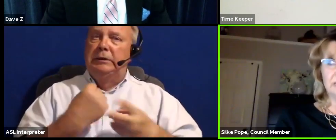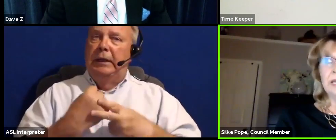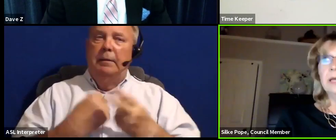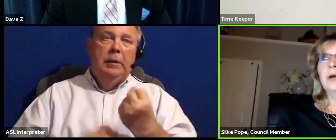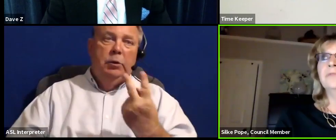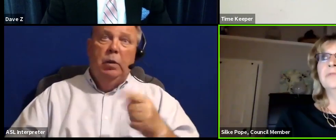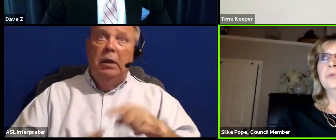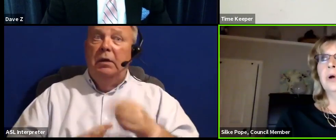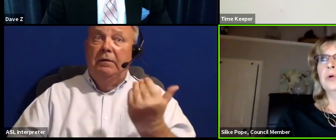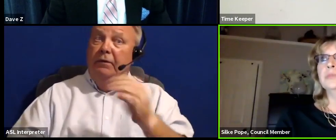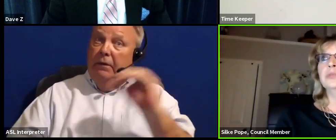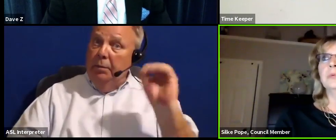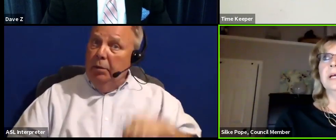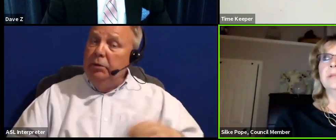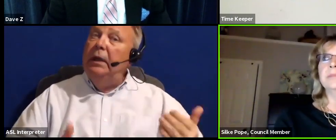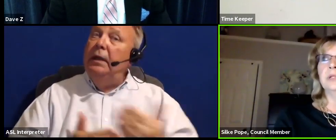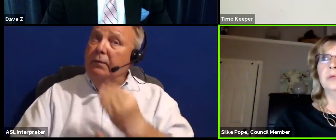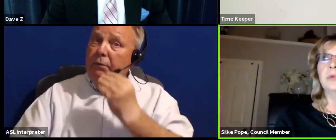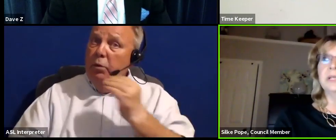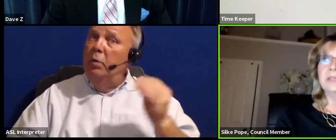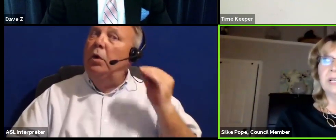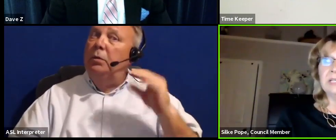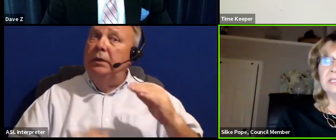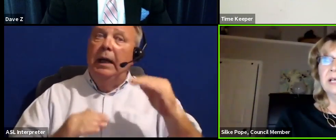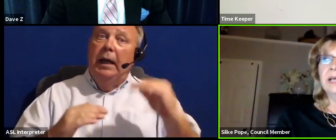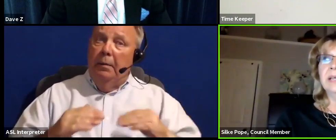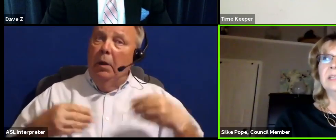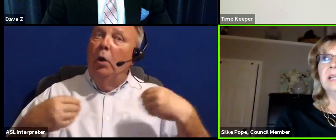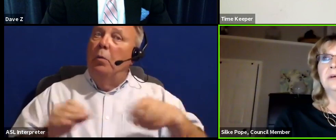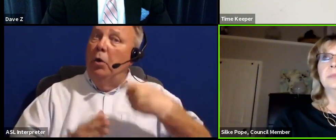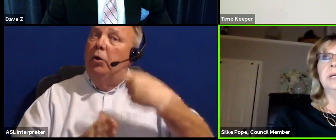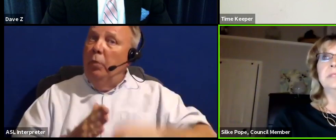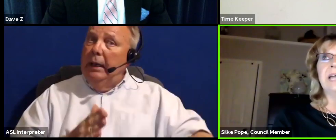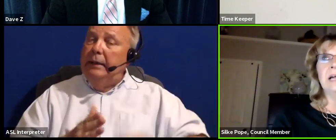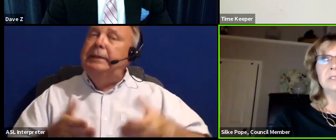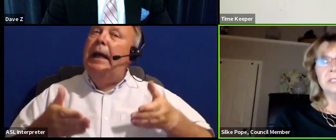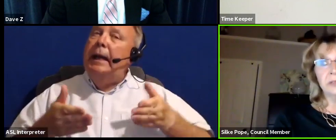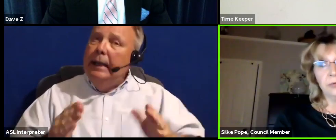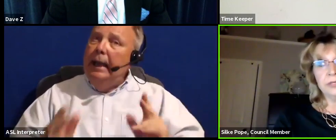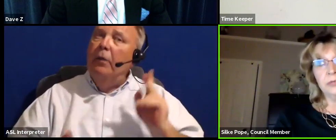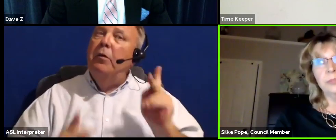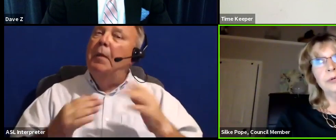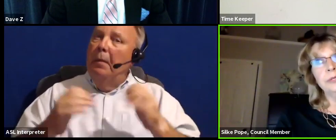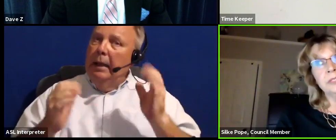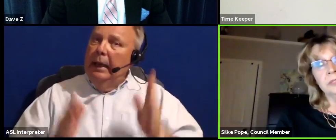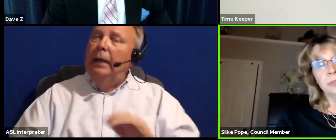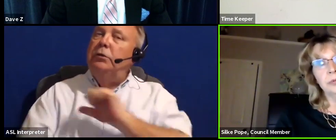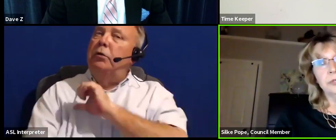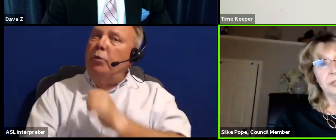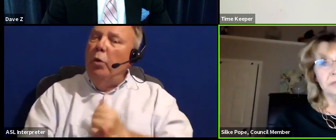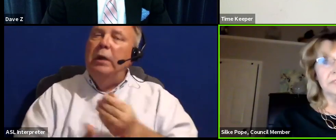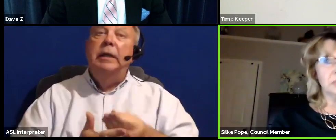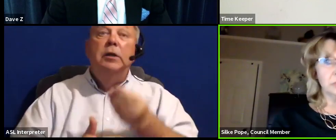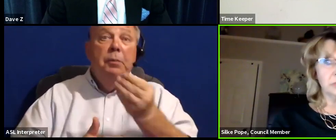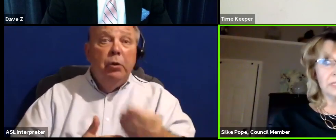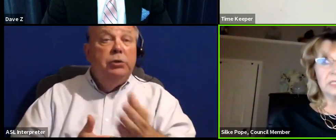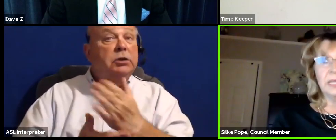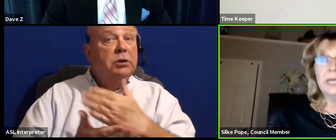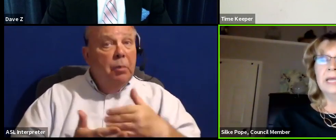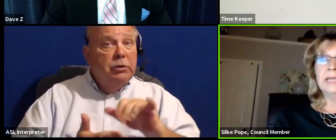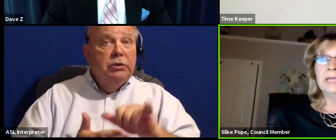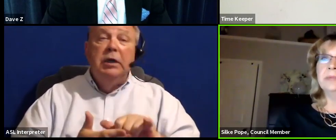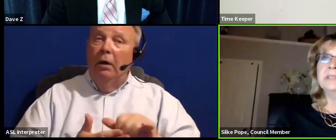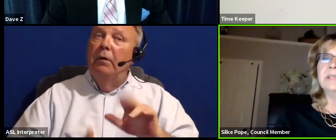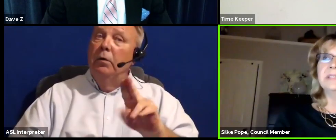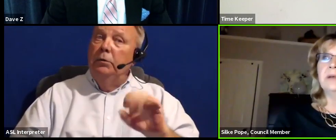percent of new homes to at below market rates and allow the public housing authority to purchase a portion of these units.